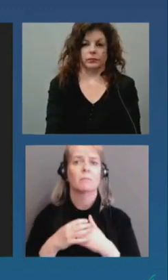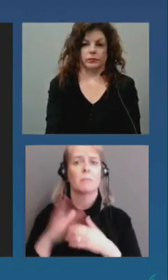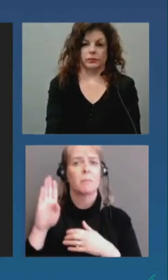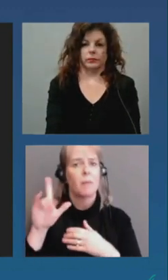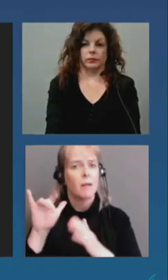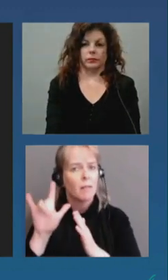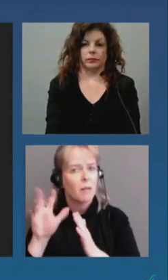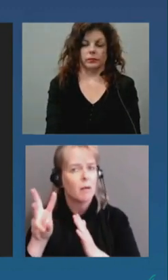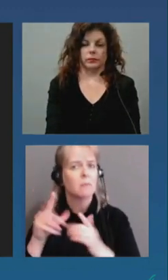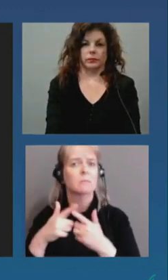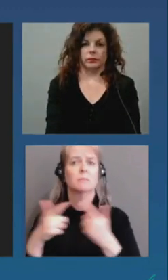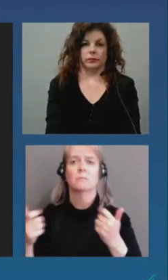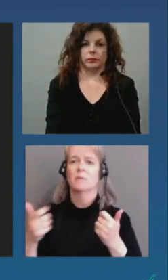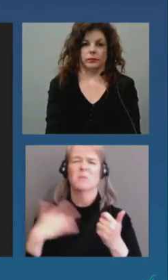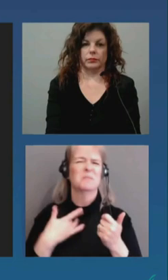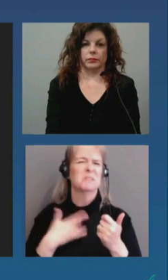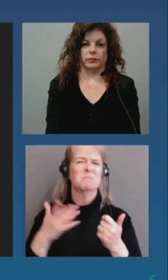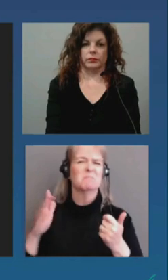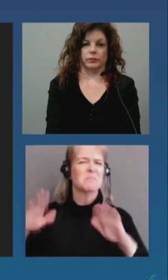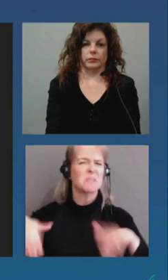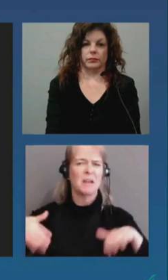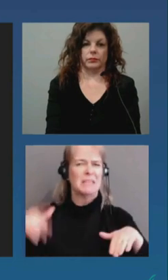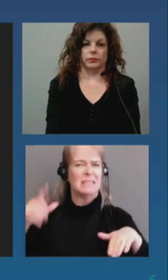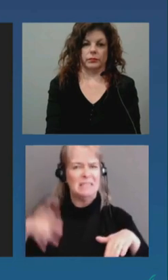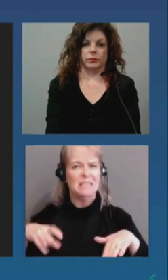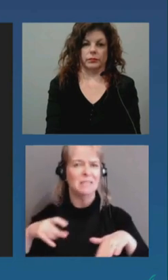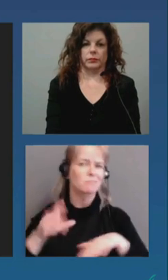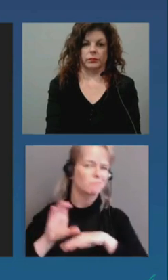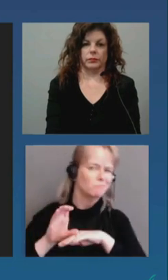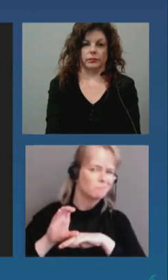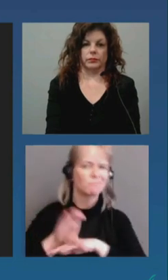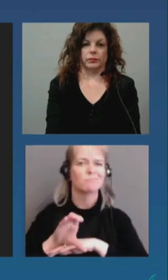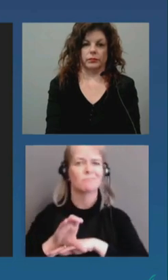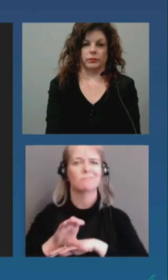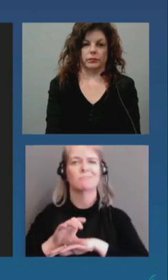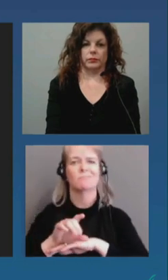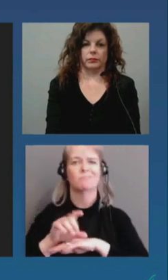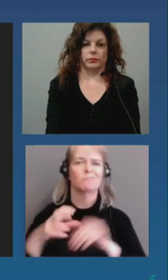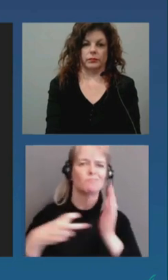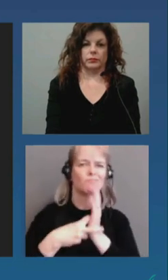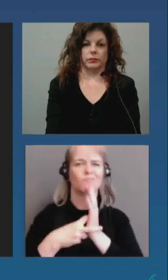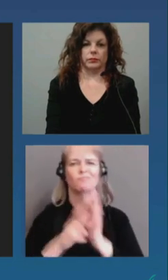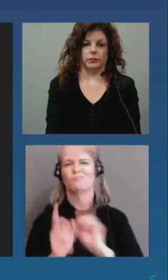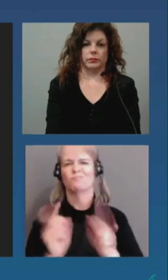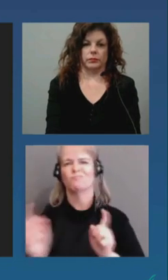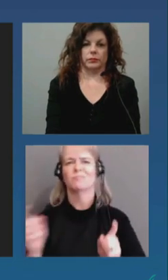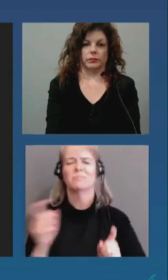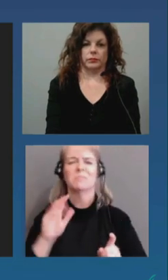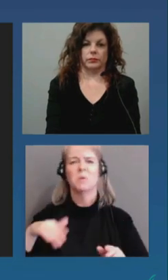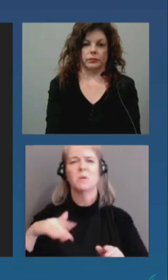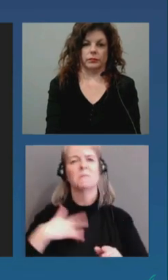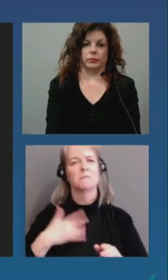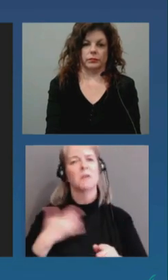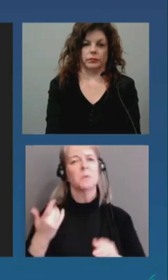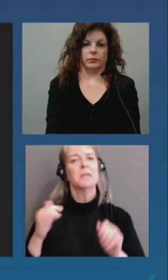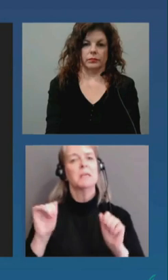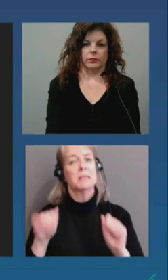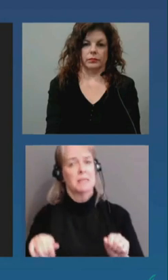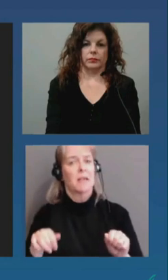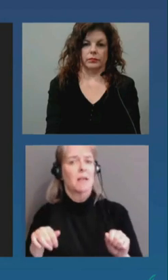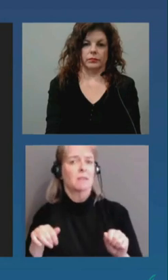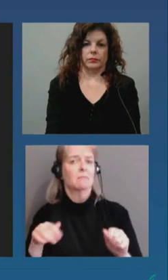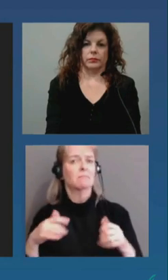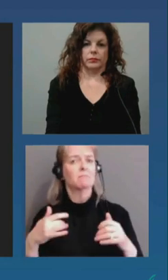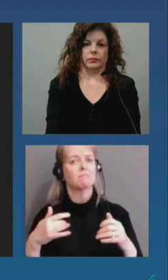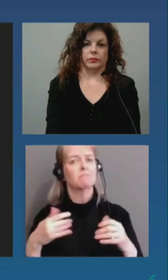powers we believe that the health outcomes that dr etch's has outlined can be done with the existing powers and with greater levels of coordination